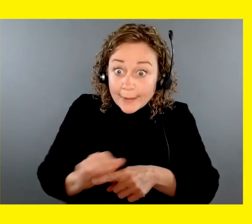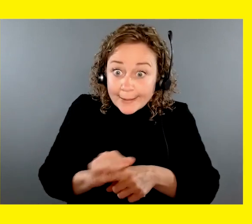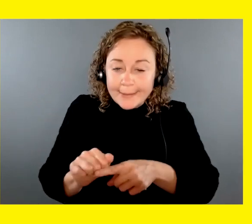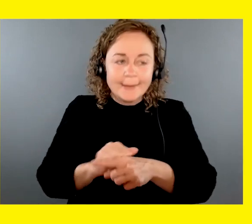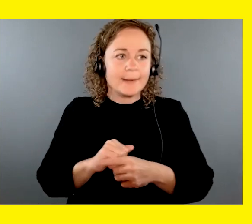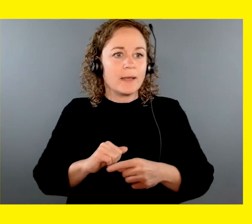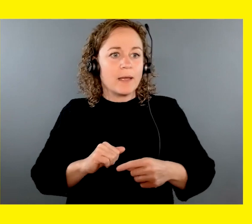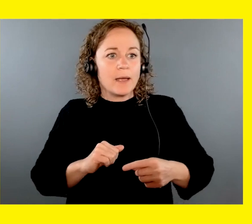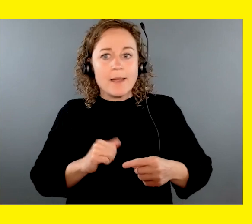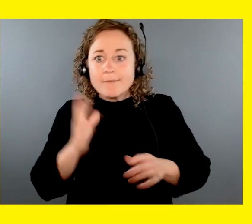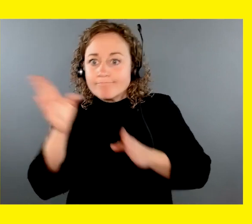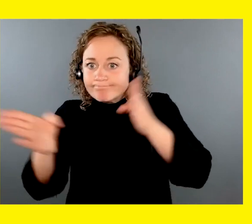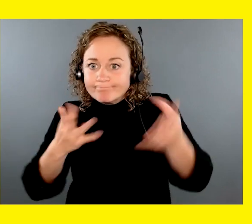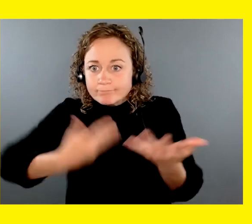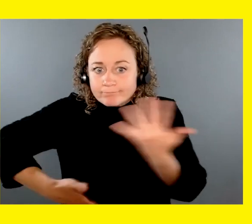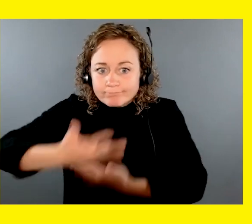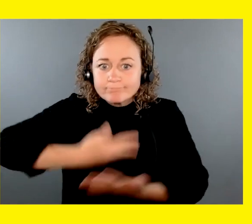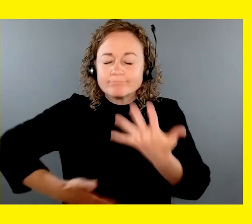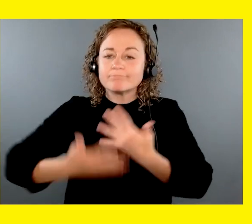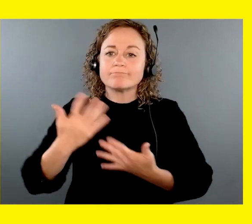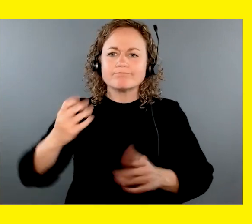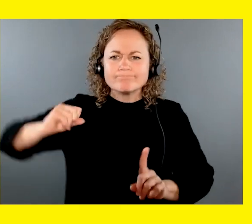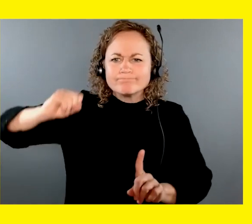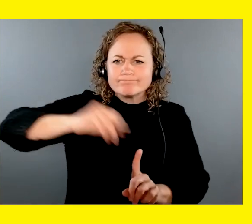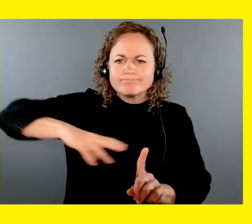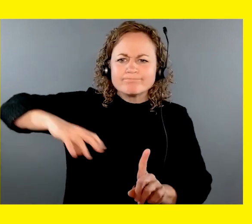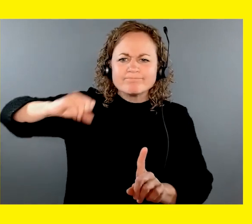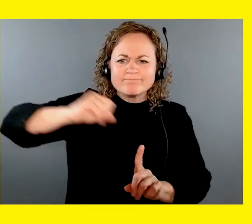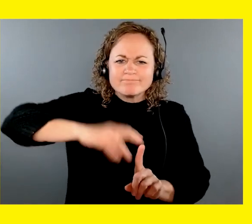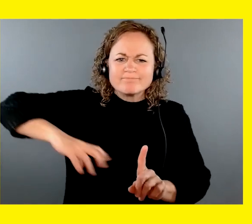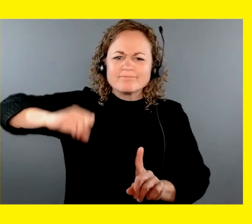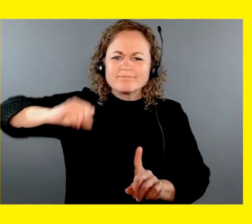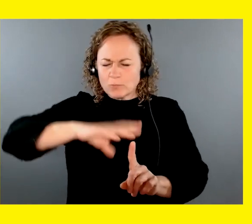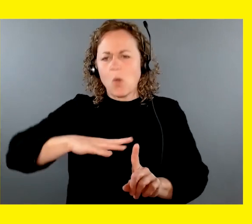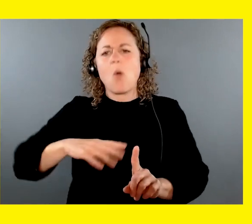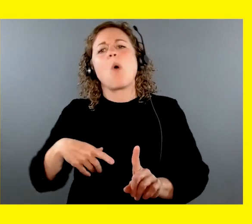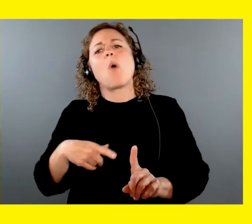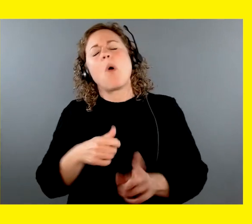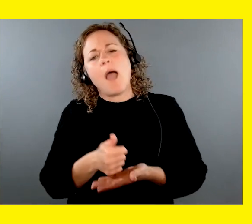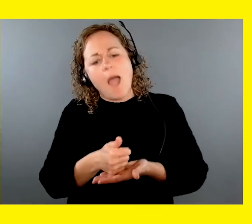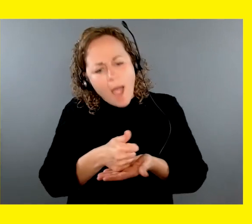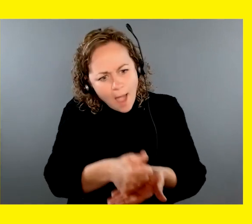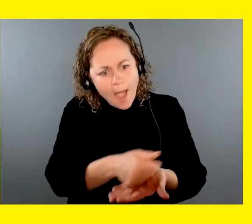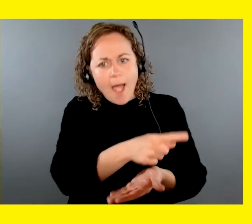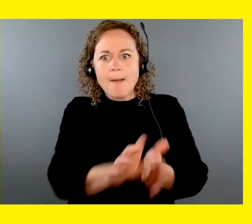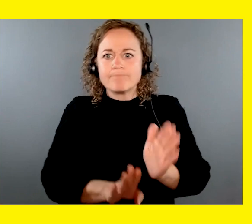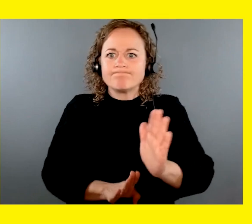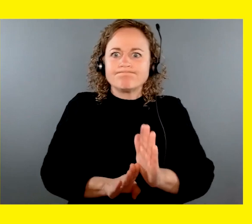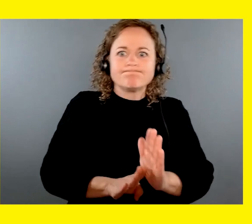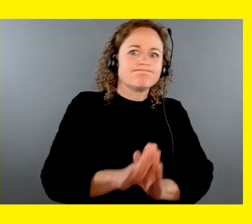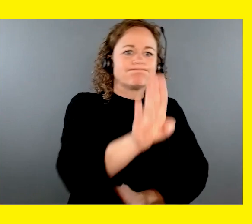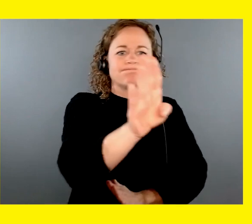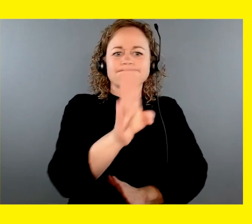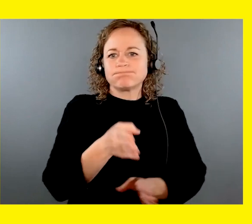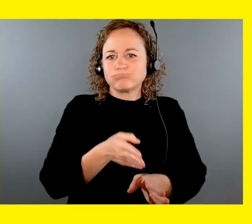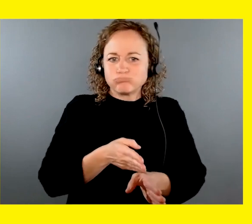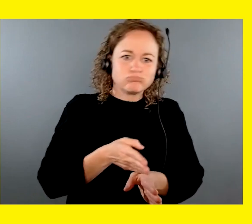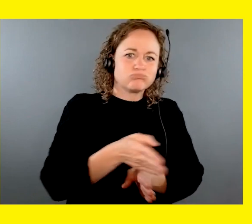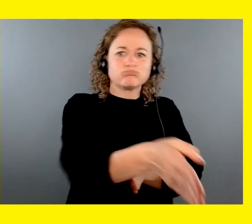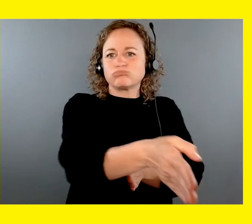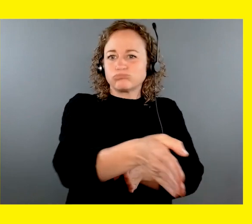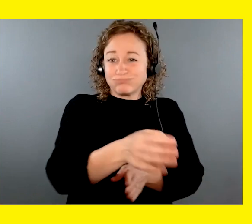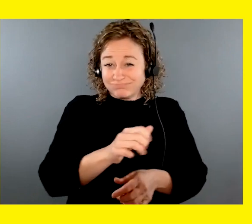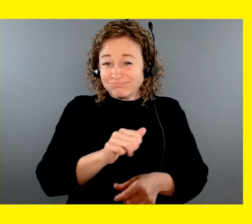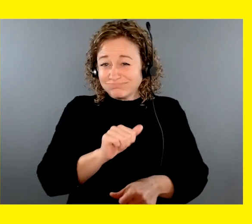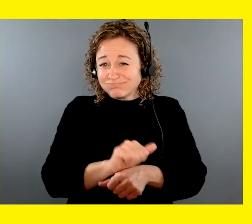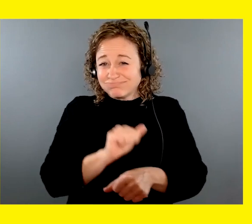socialization, all of the experiences contribute tremendously to their preparation in their future career